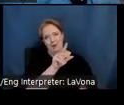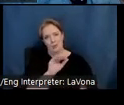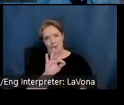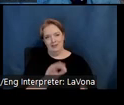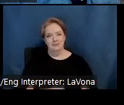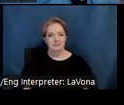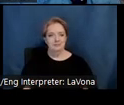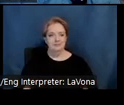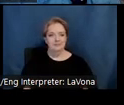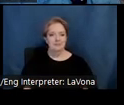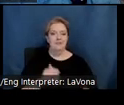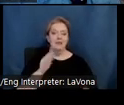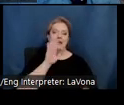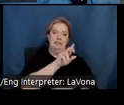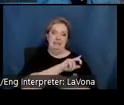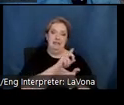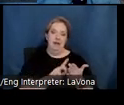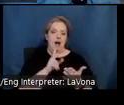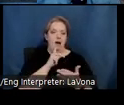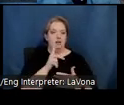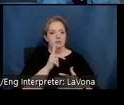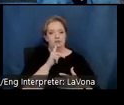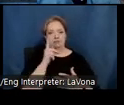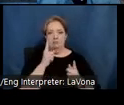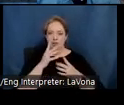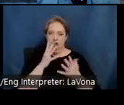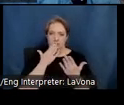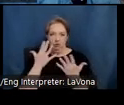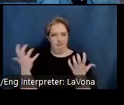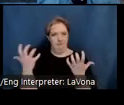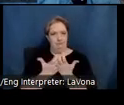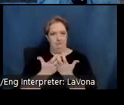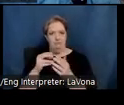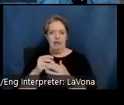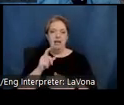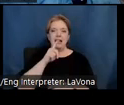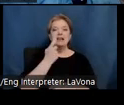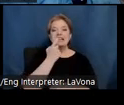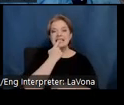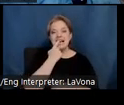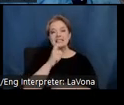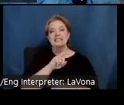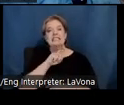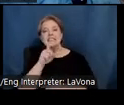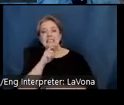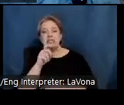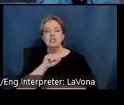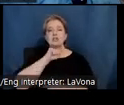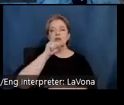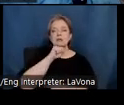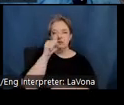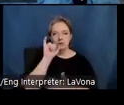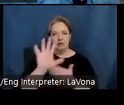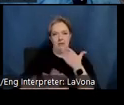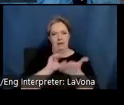Maloof designs were especially welcome in the glass, steel, and concrete residences that characterized LA's mid-century architecture.